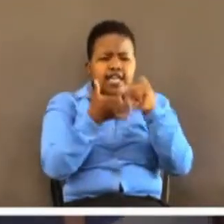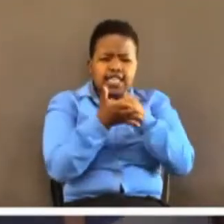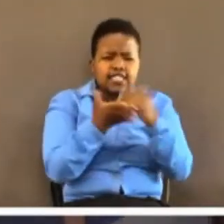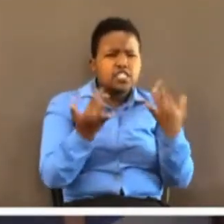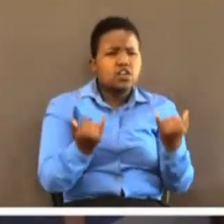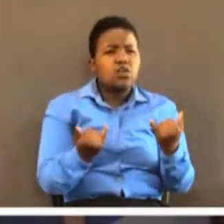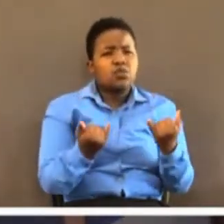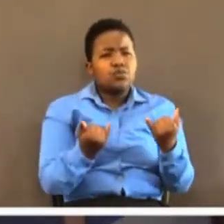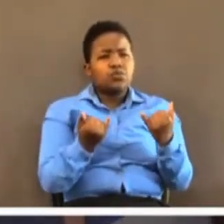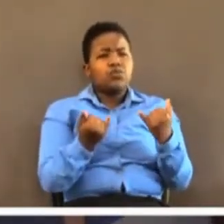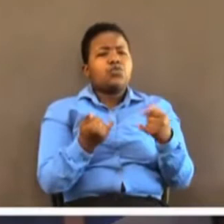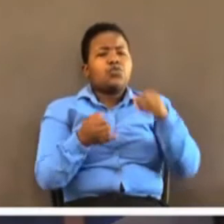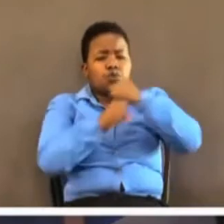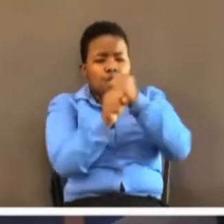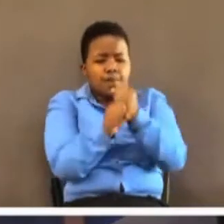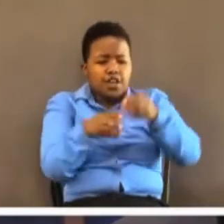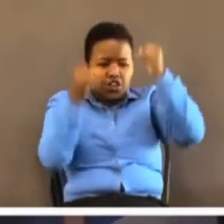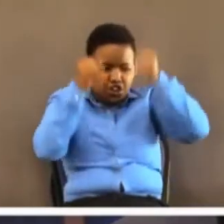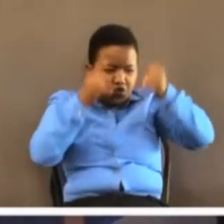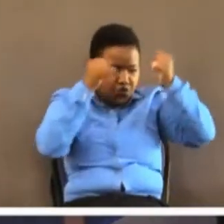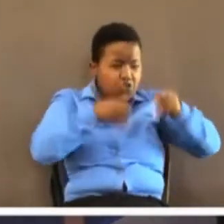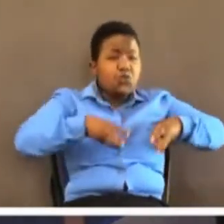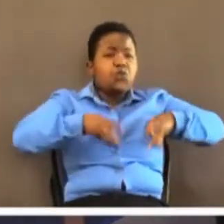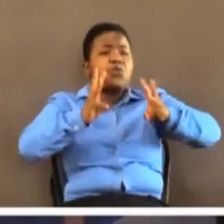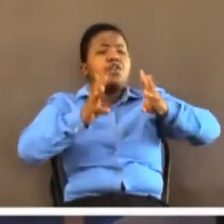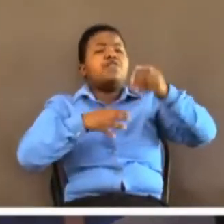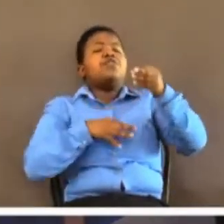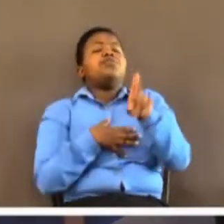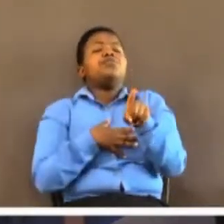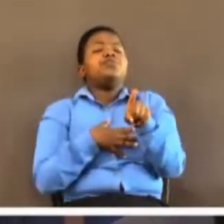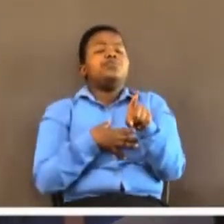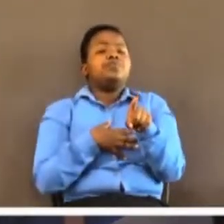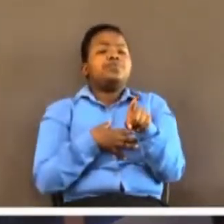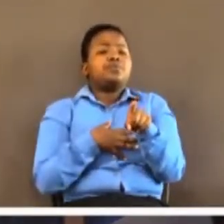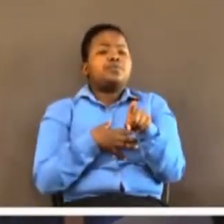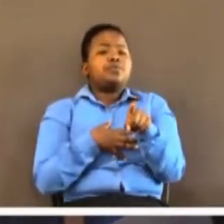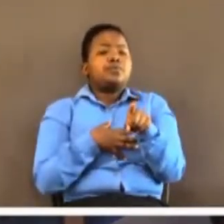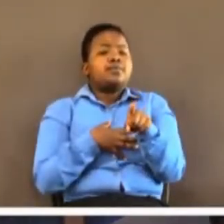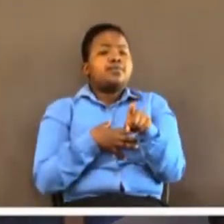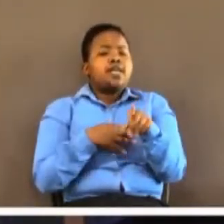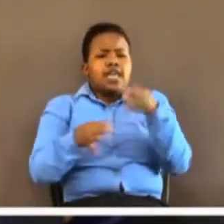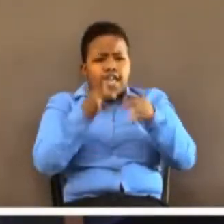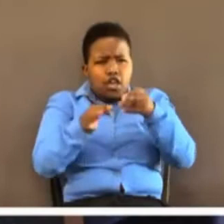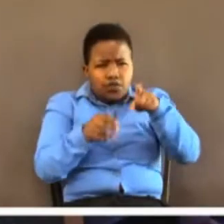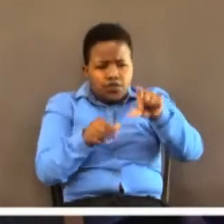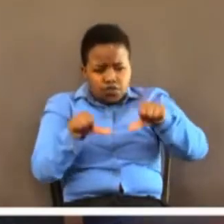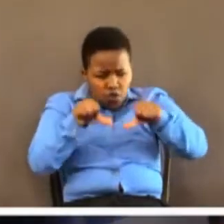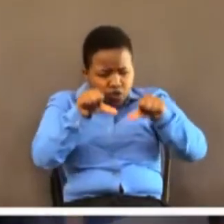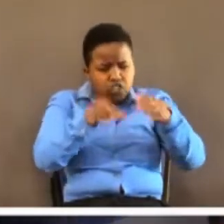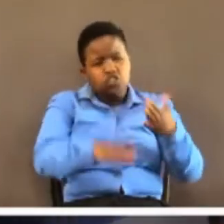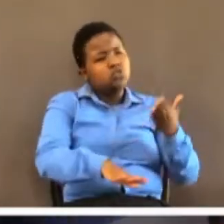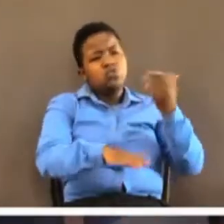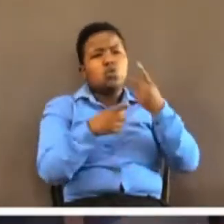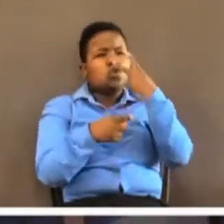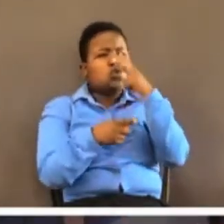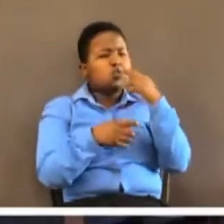I'm making a new way for you. So he is telling them, if you are continually looking behind and getting stuck at where you